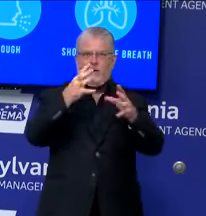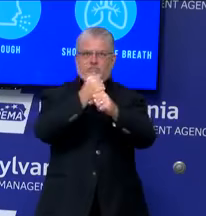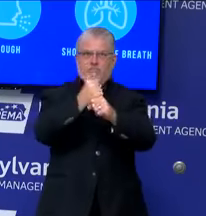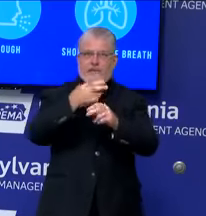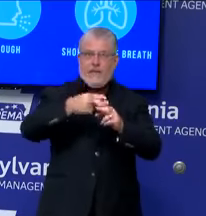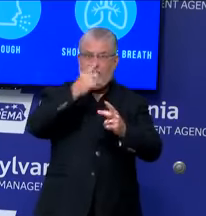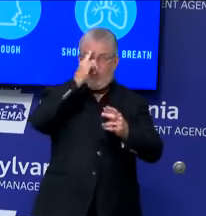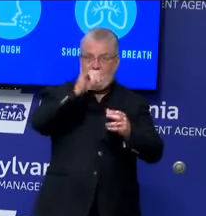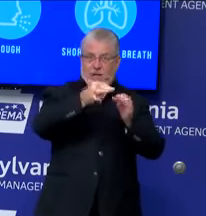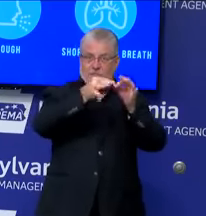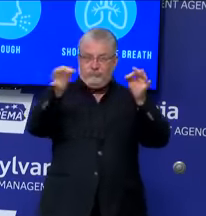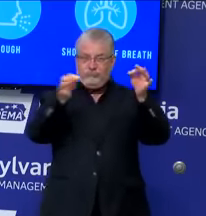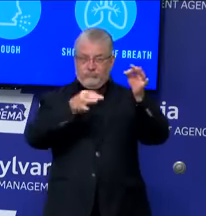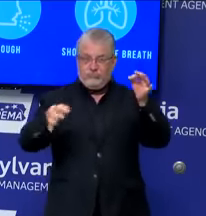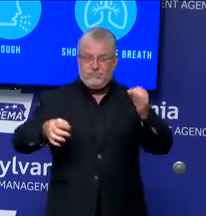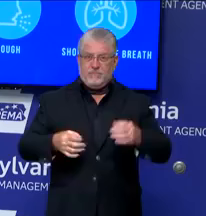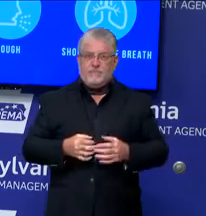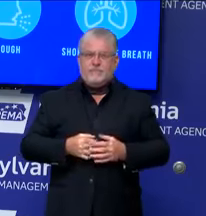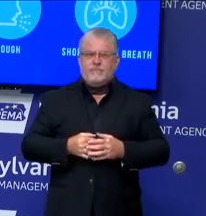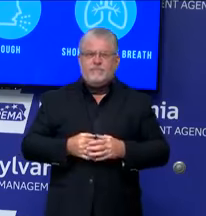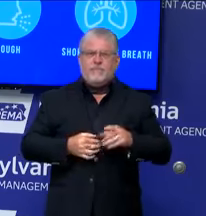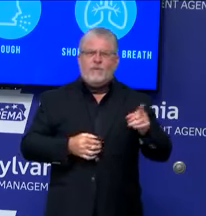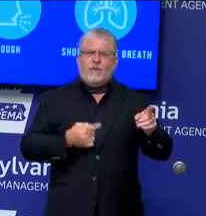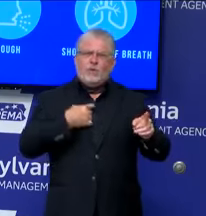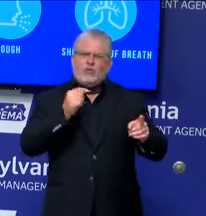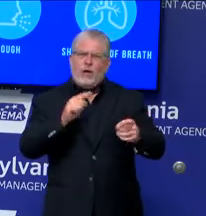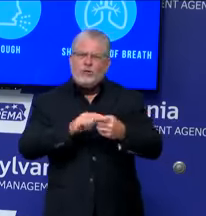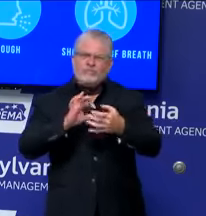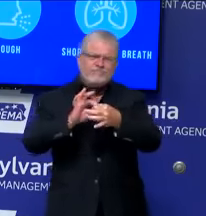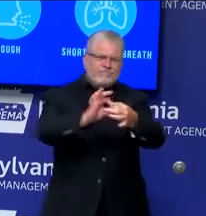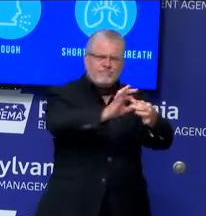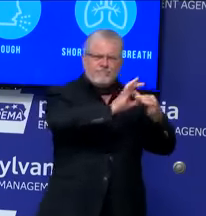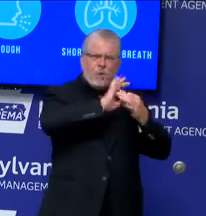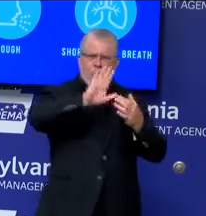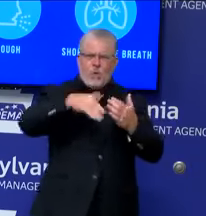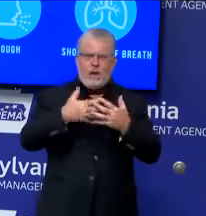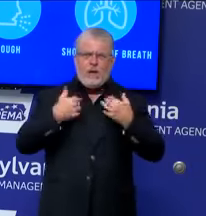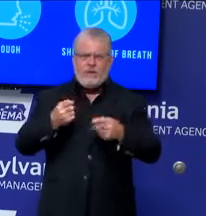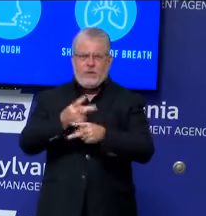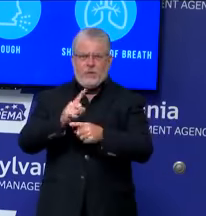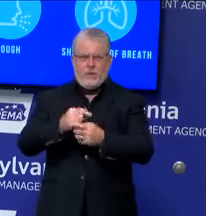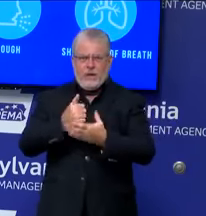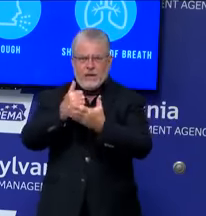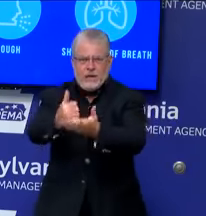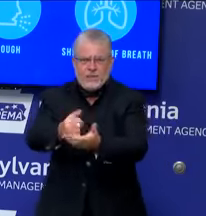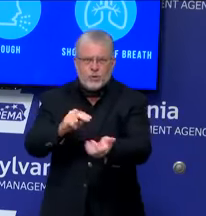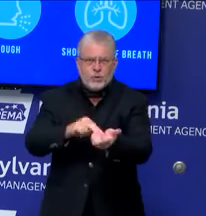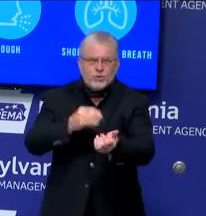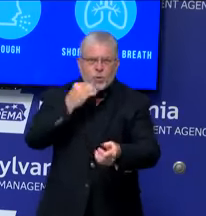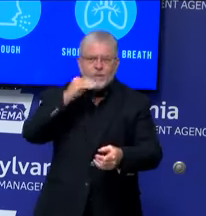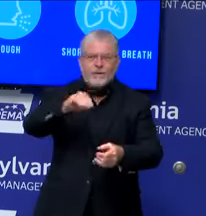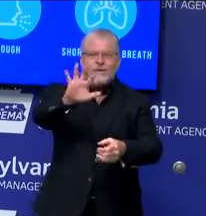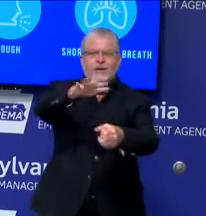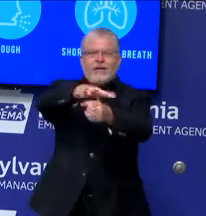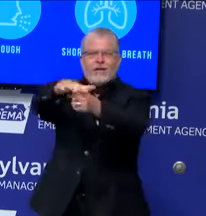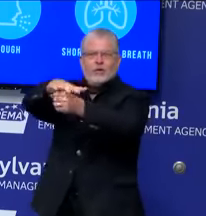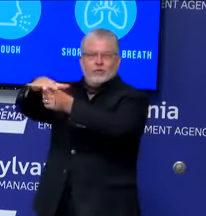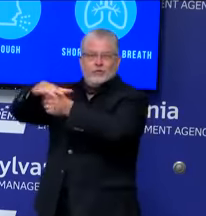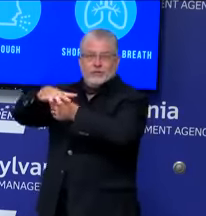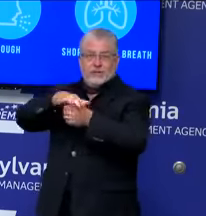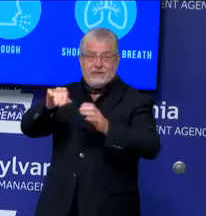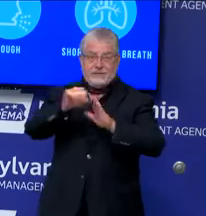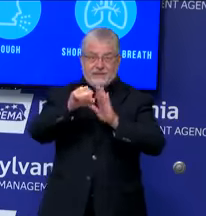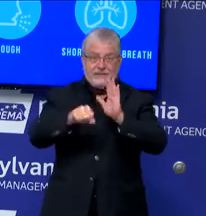These health care systems will assist the long-term care facilities in their regions to address COVID-19.